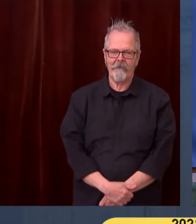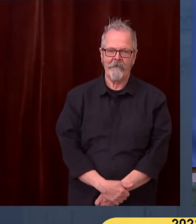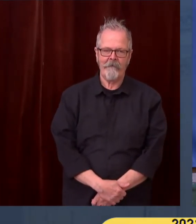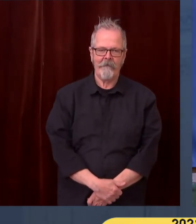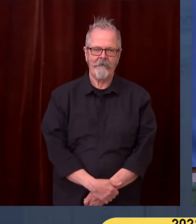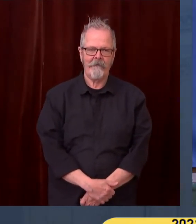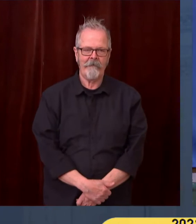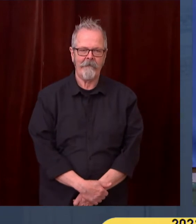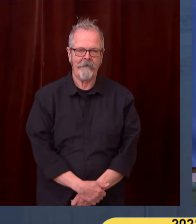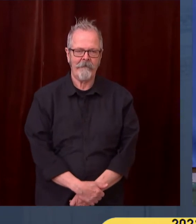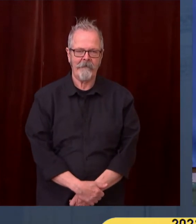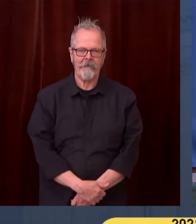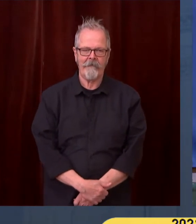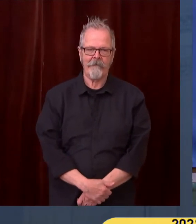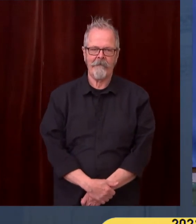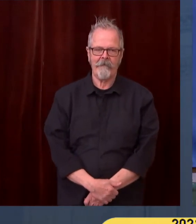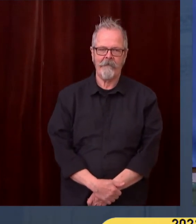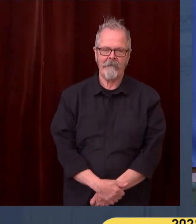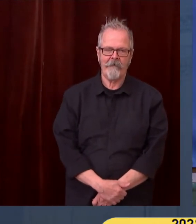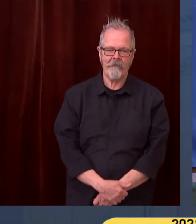see if that worked.